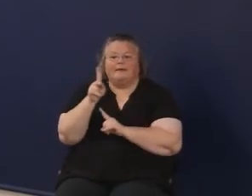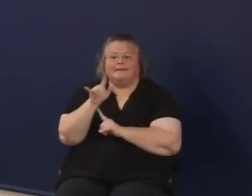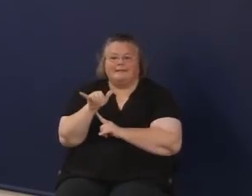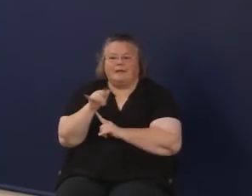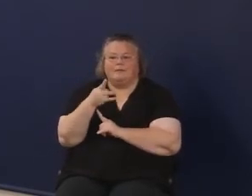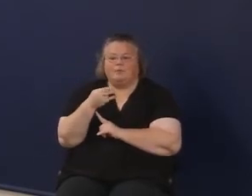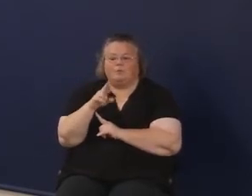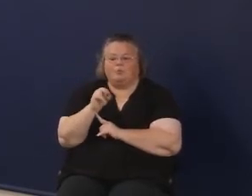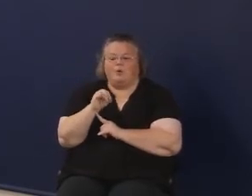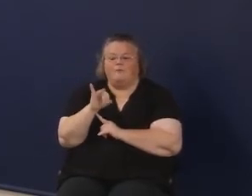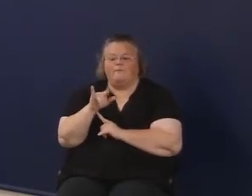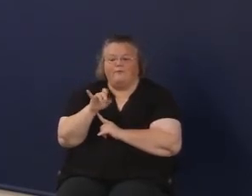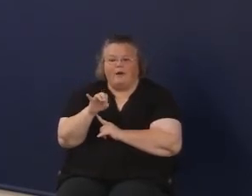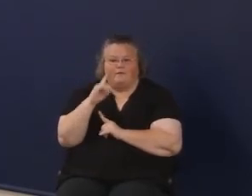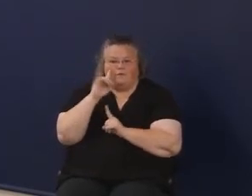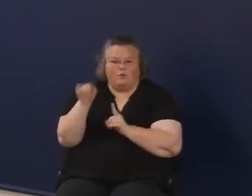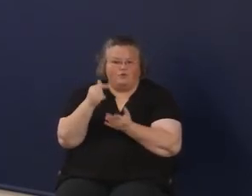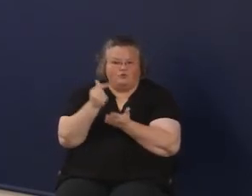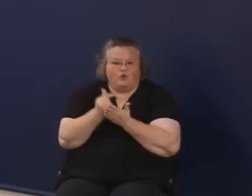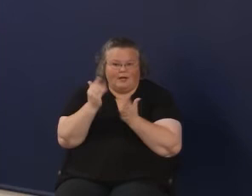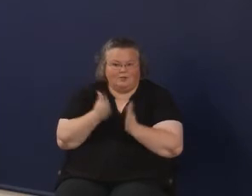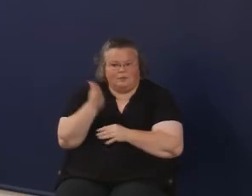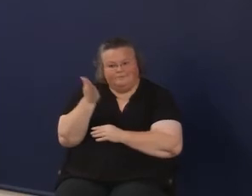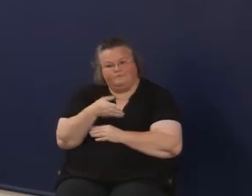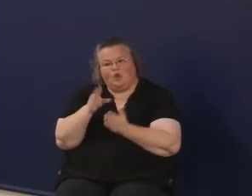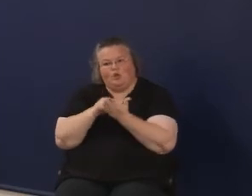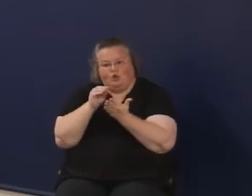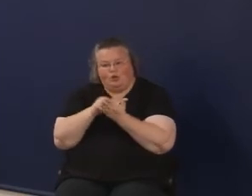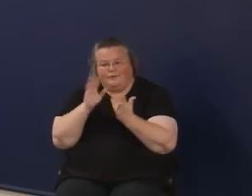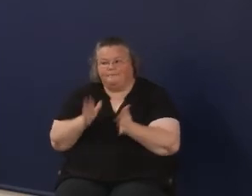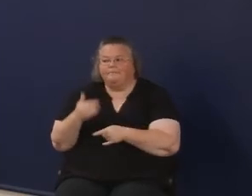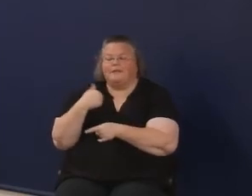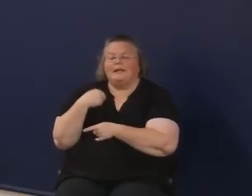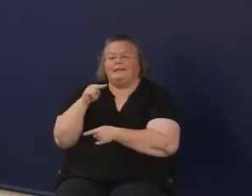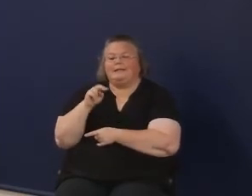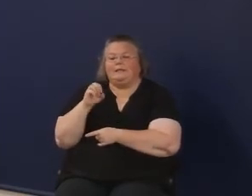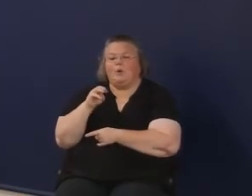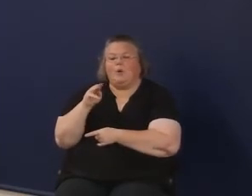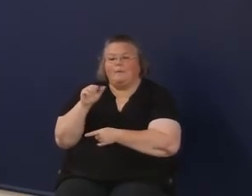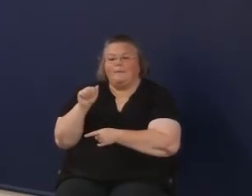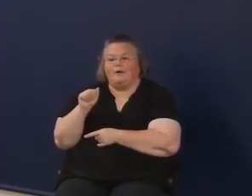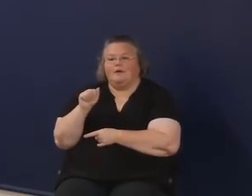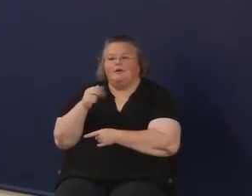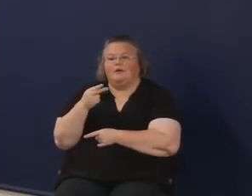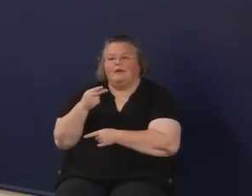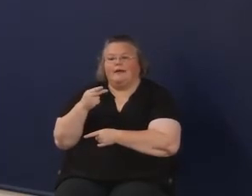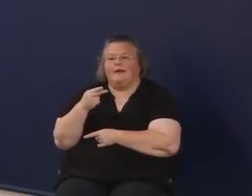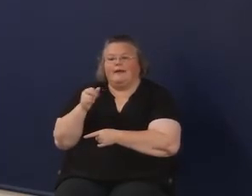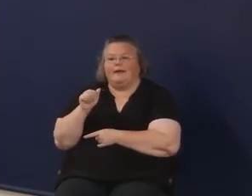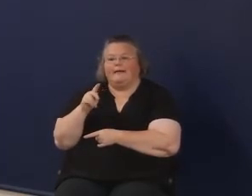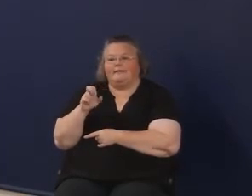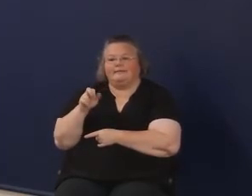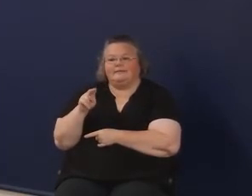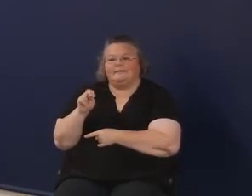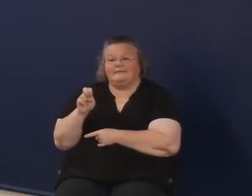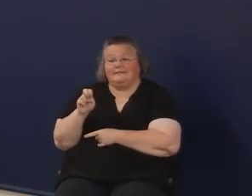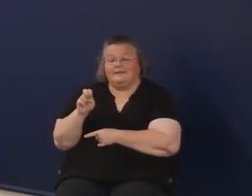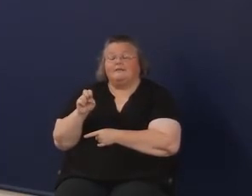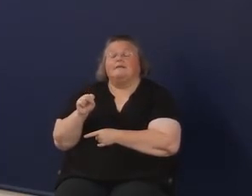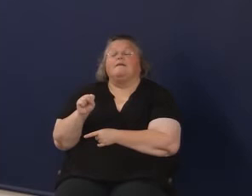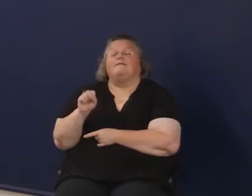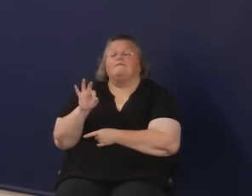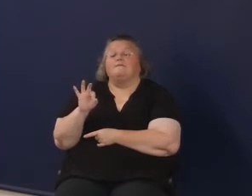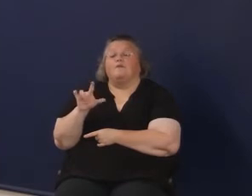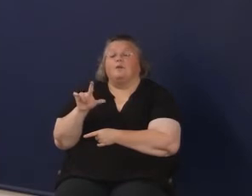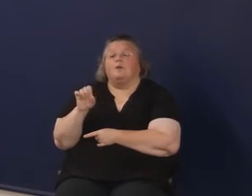profile of a graduate slash learner. My name is Neoma Higgins-Flores. I'm an associate director at the center.